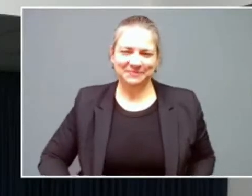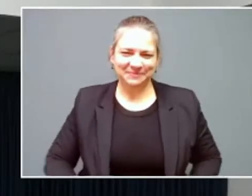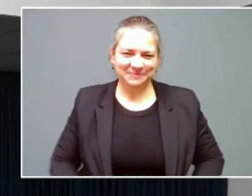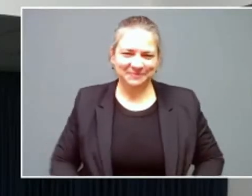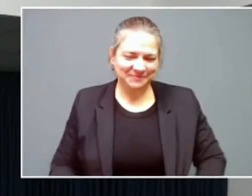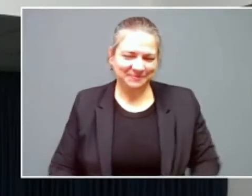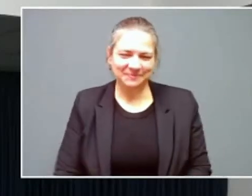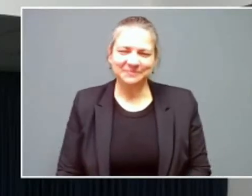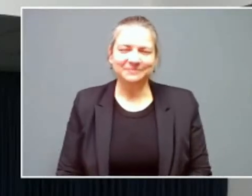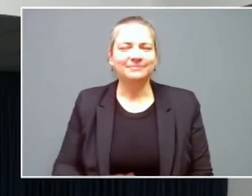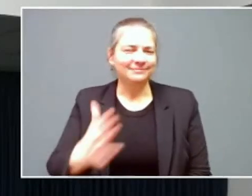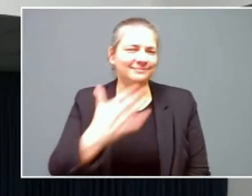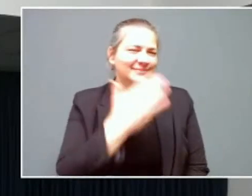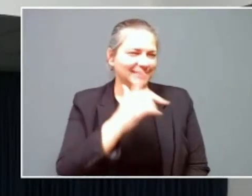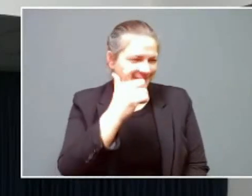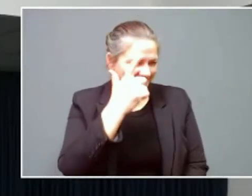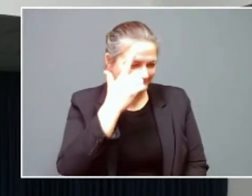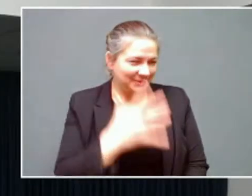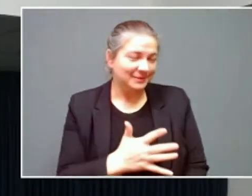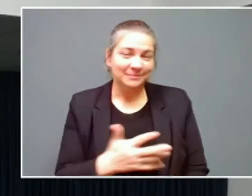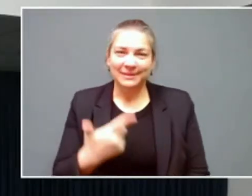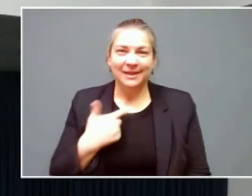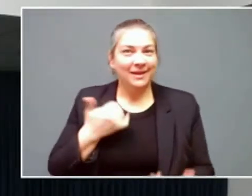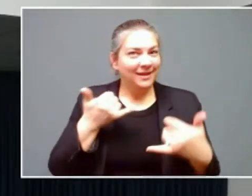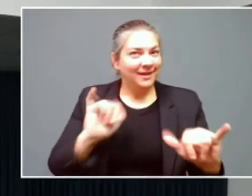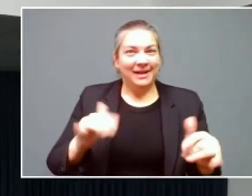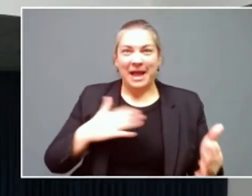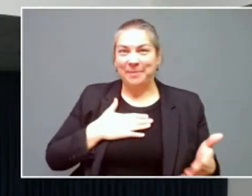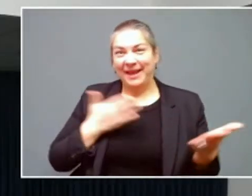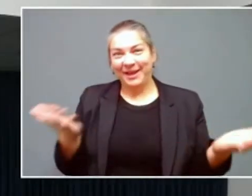Thank you, Governor, and I am still pleased to be with you.